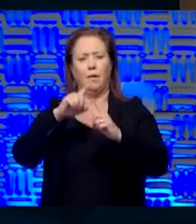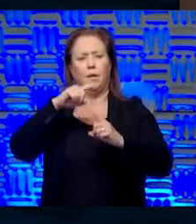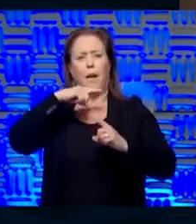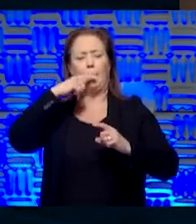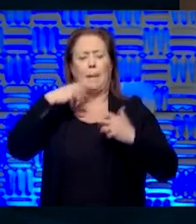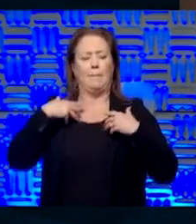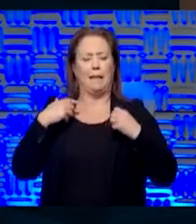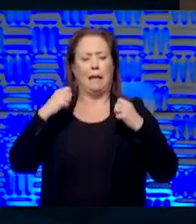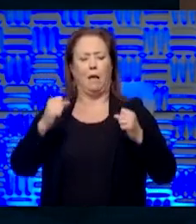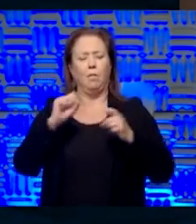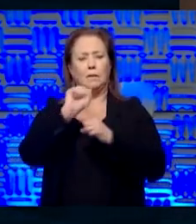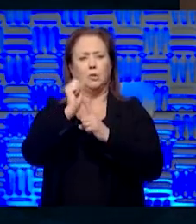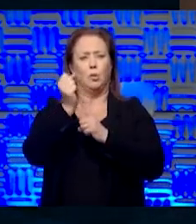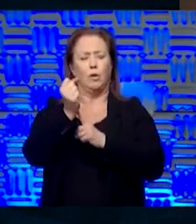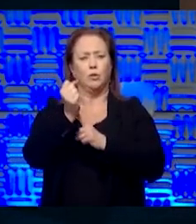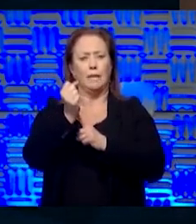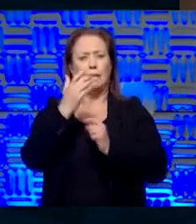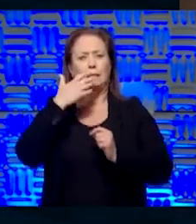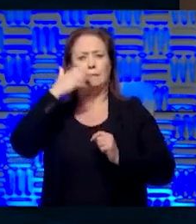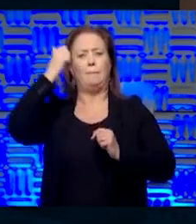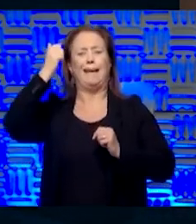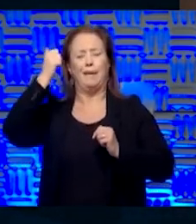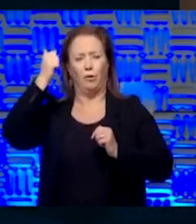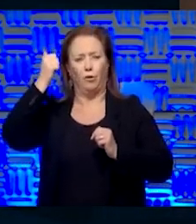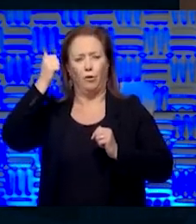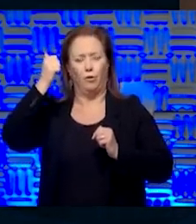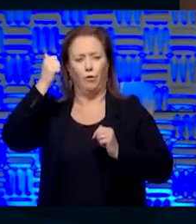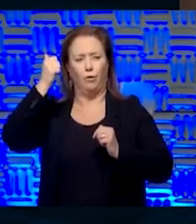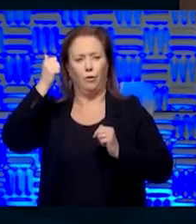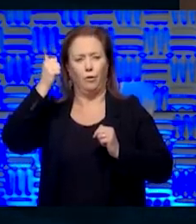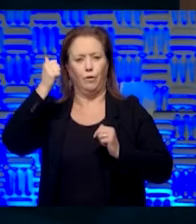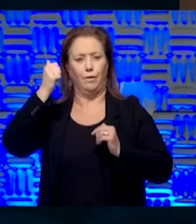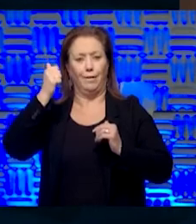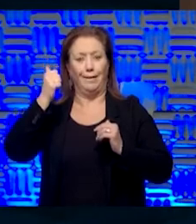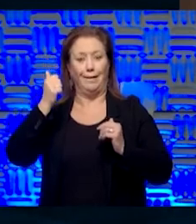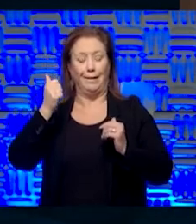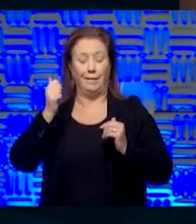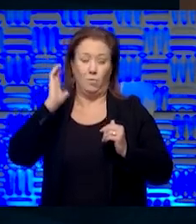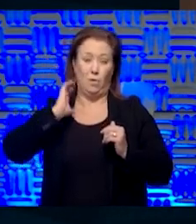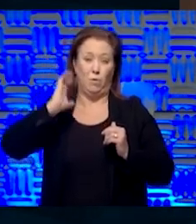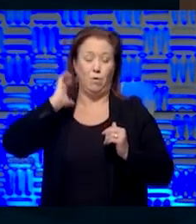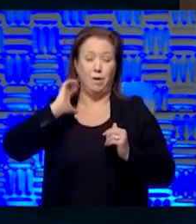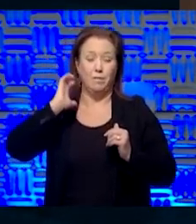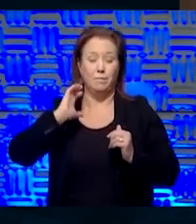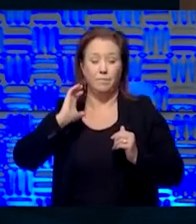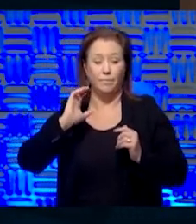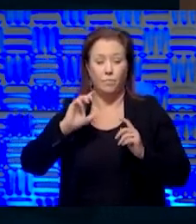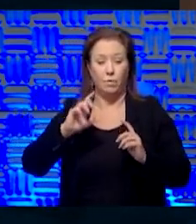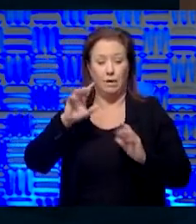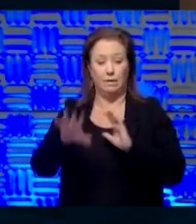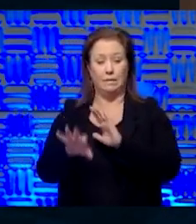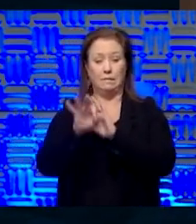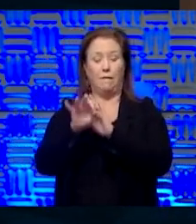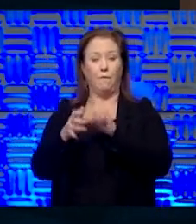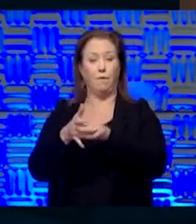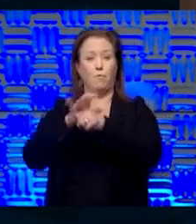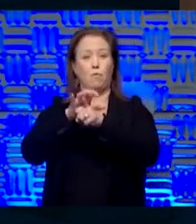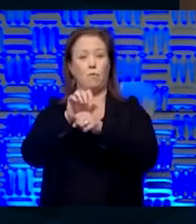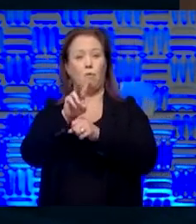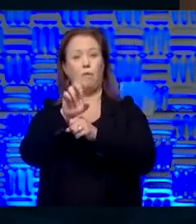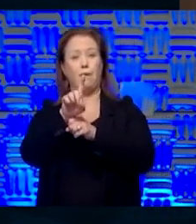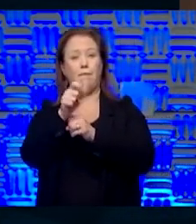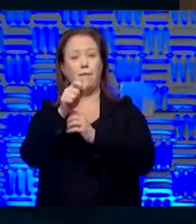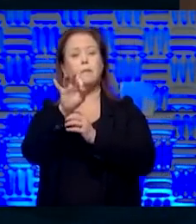health circumstance that is much better than the one that we are in, that we were in when we discovered COVID-19.